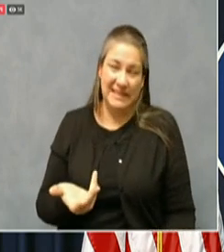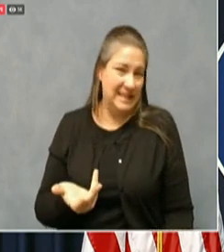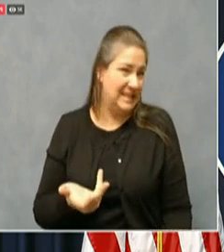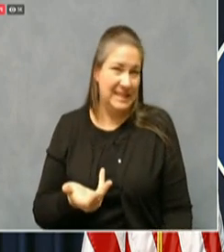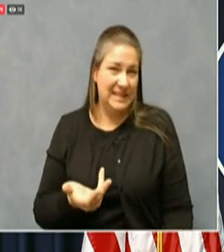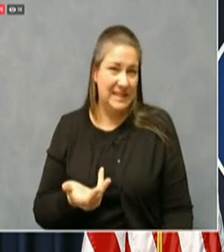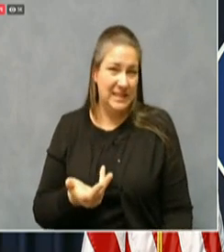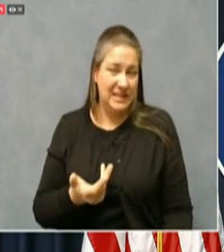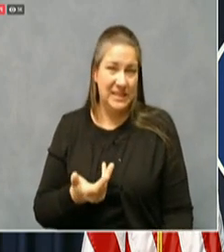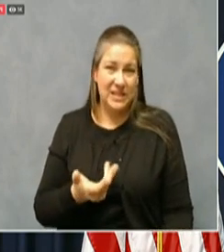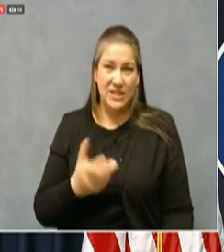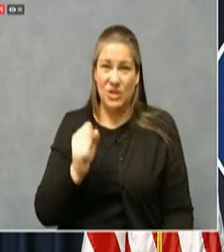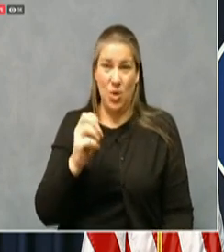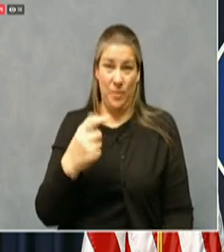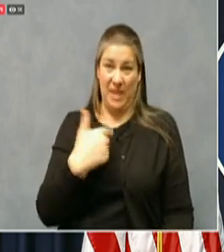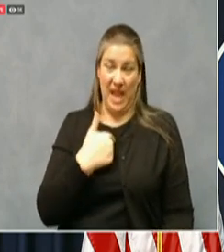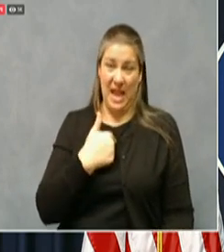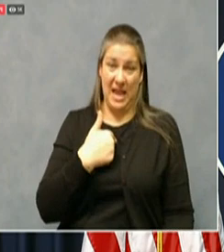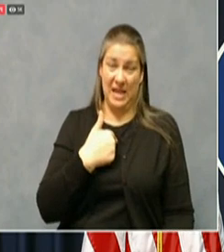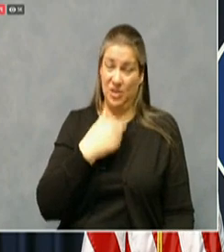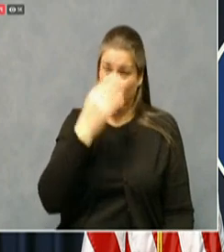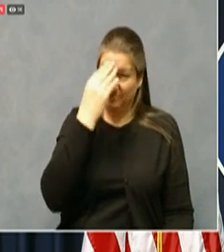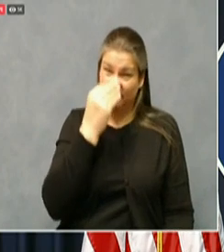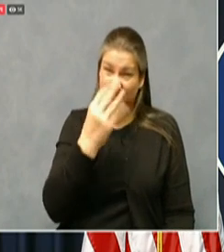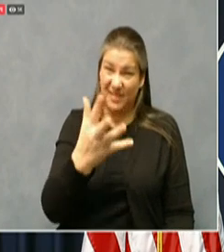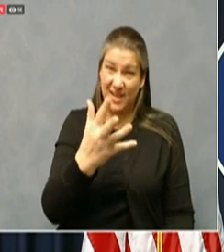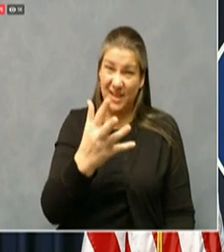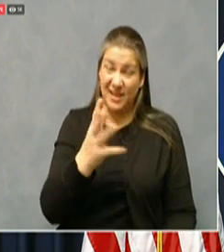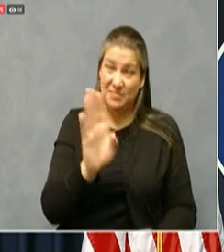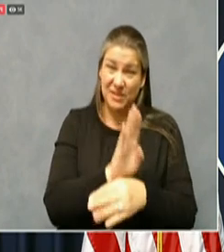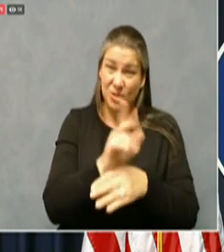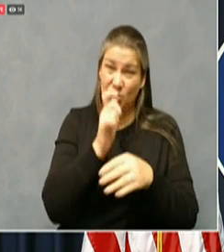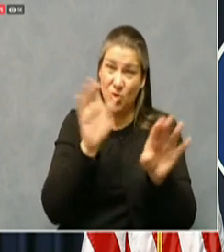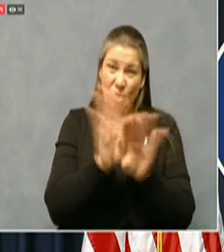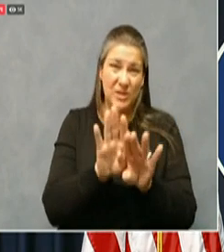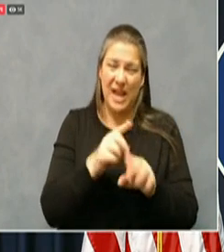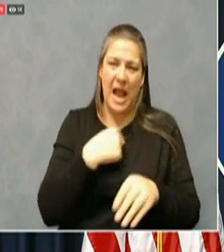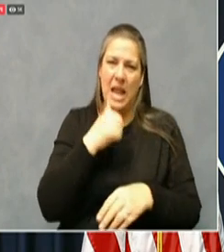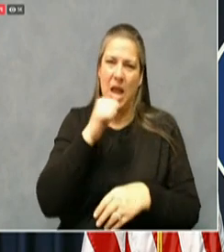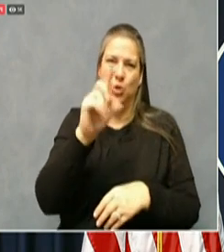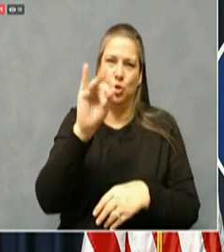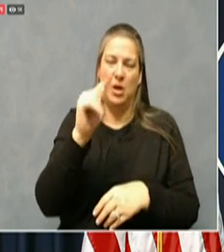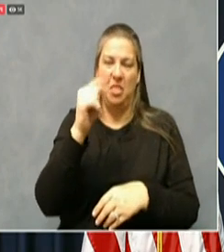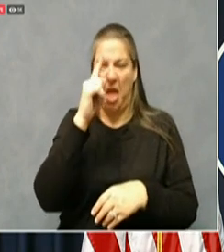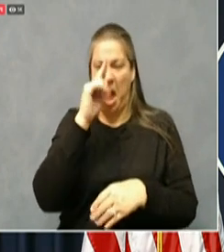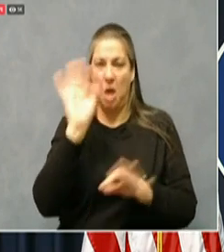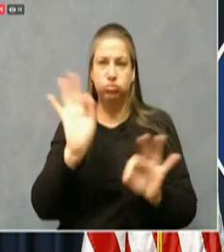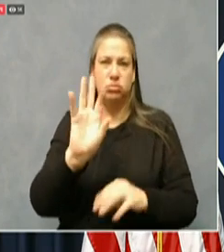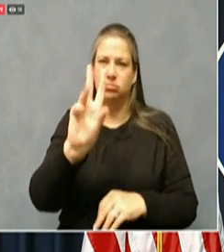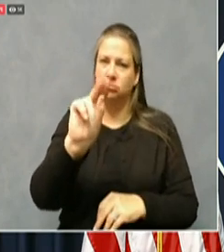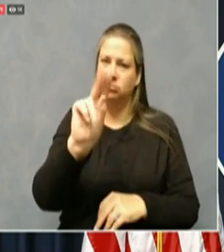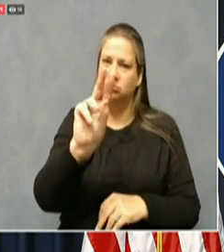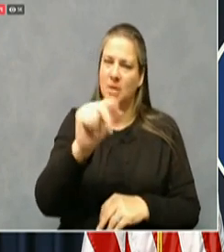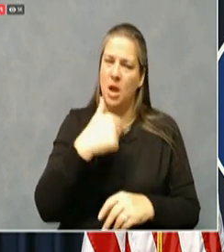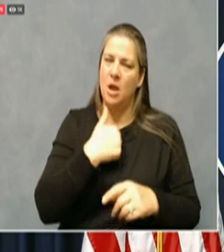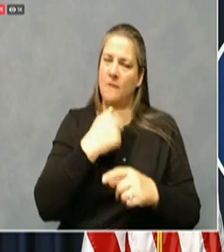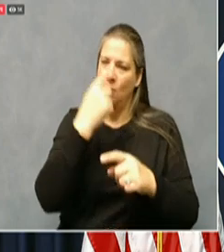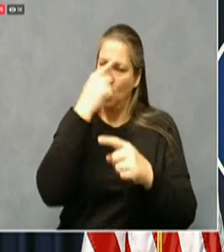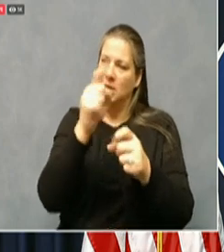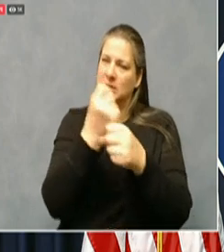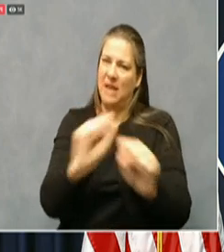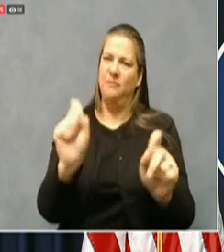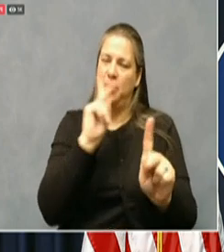take the step lightly. I did it to save lives and the White House Task Force says we are going to save lives